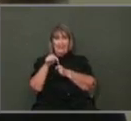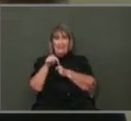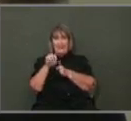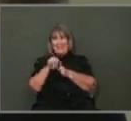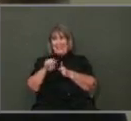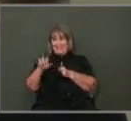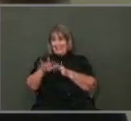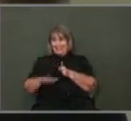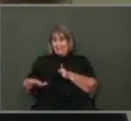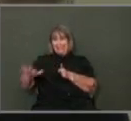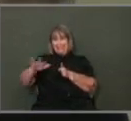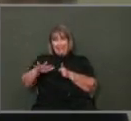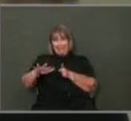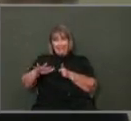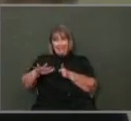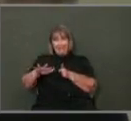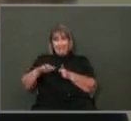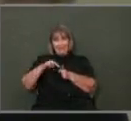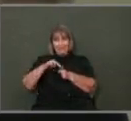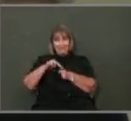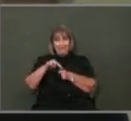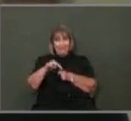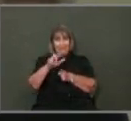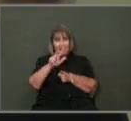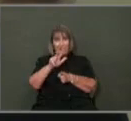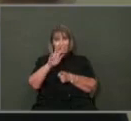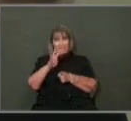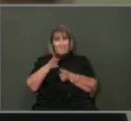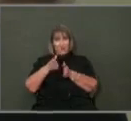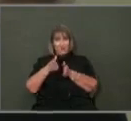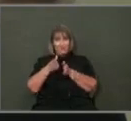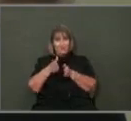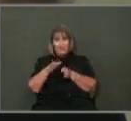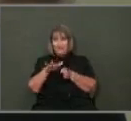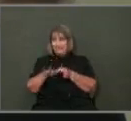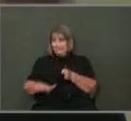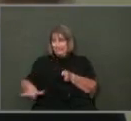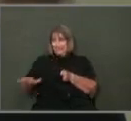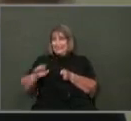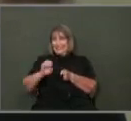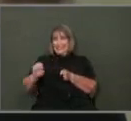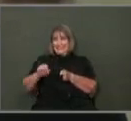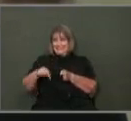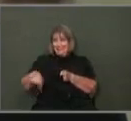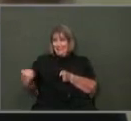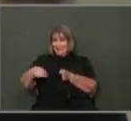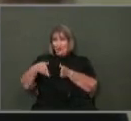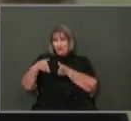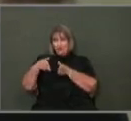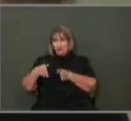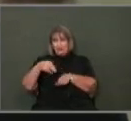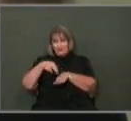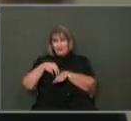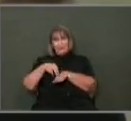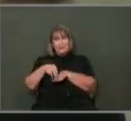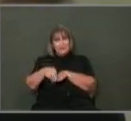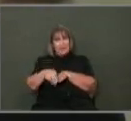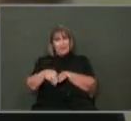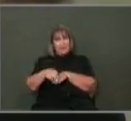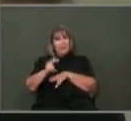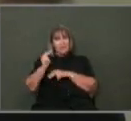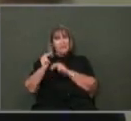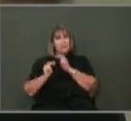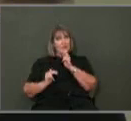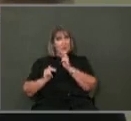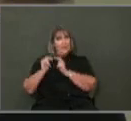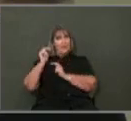I mean, these are streets and sidewalks that are built for